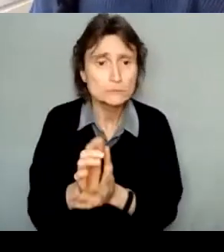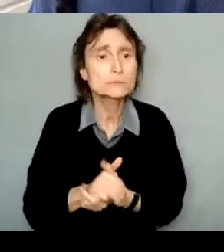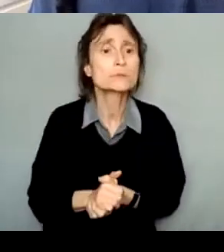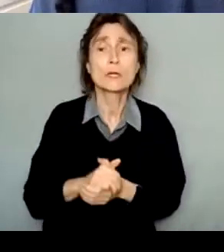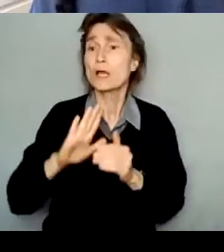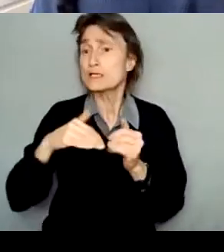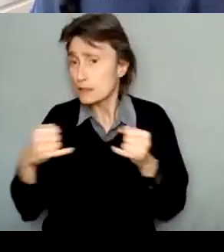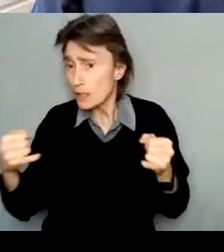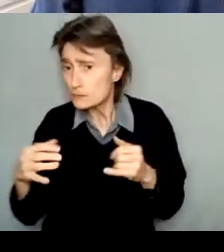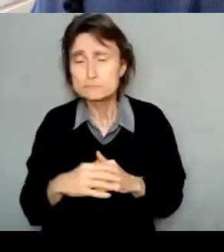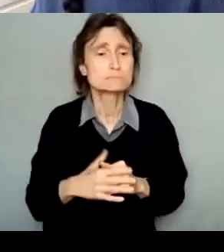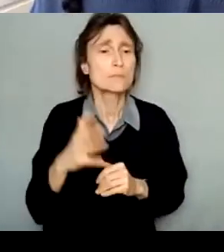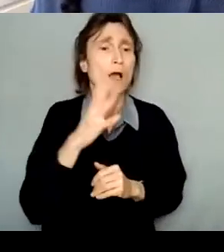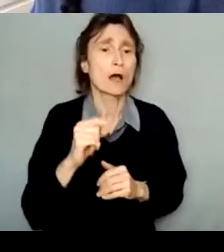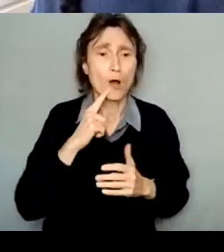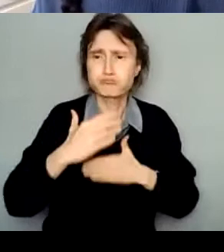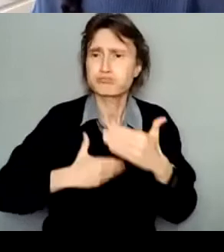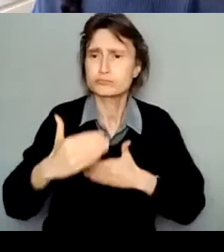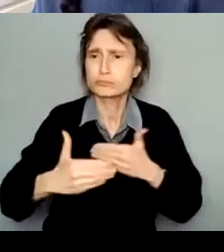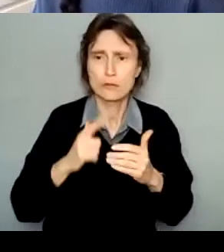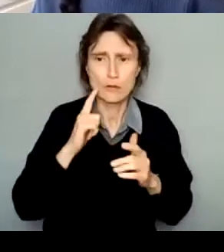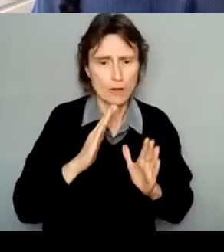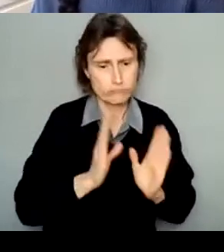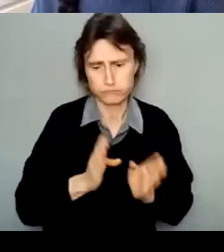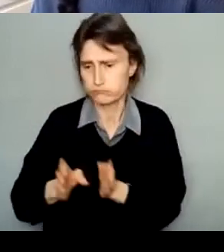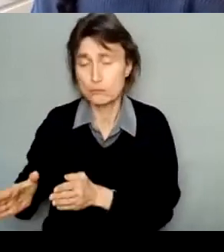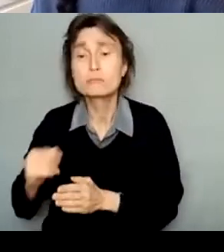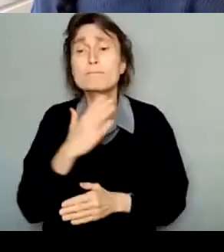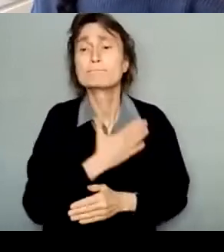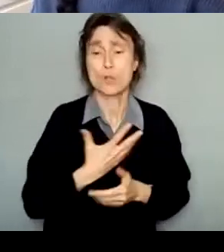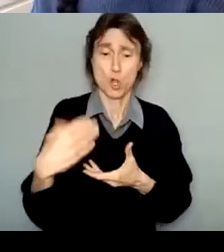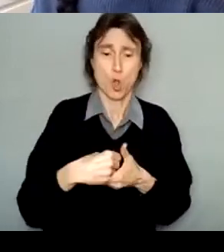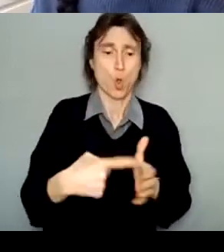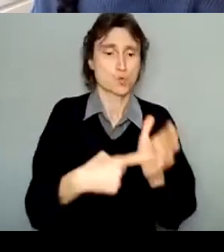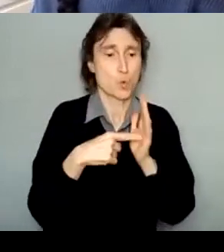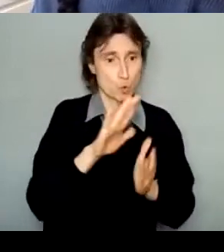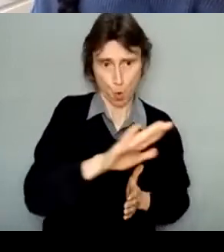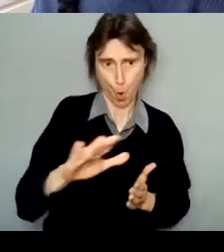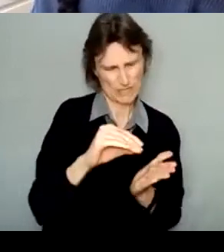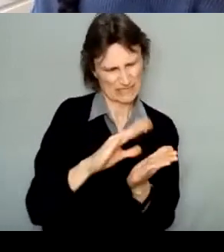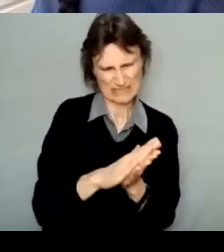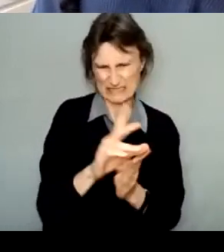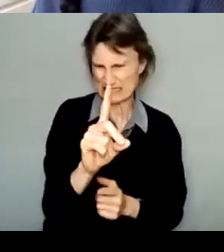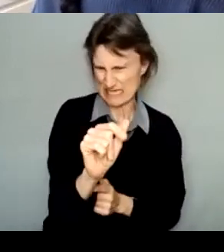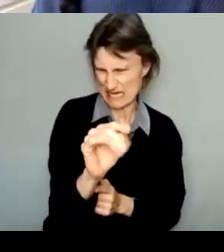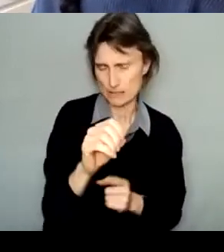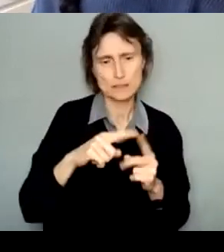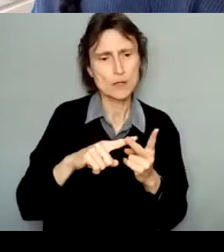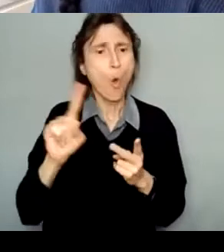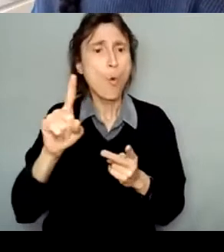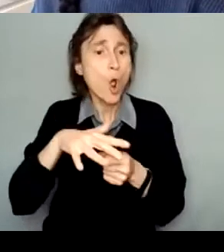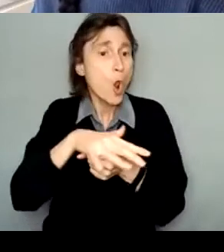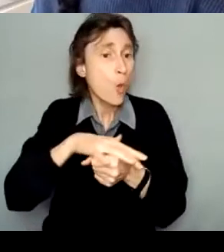Make sure you include dates, locations, who's involved, a description of each item if it needs